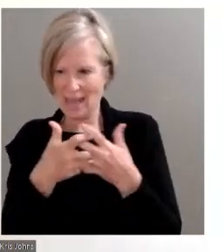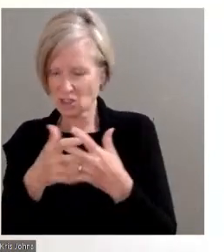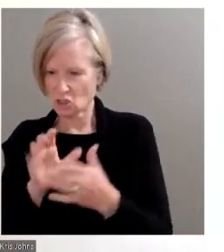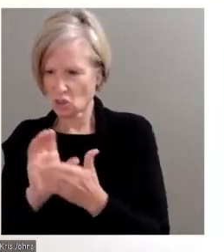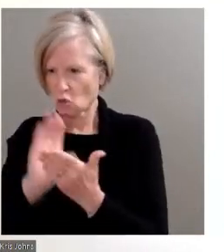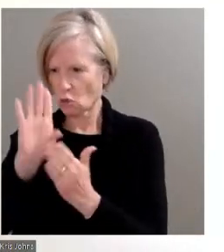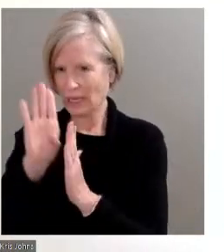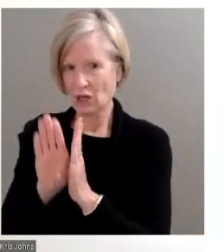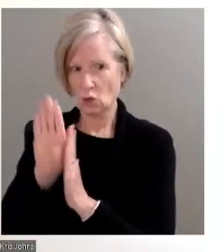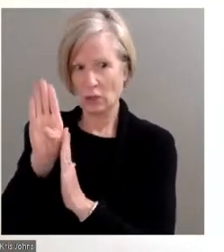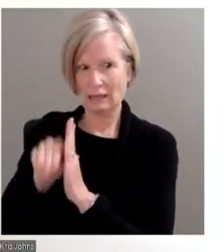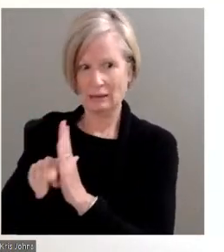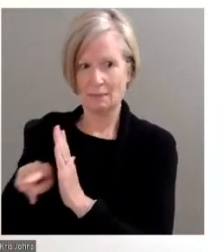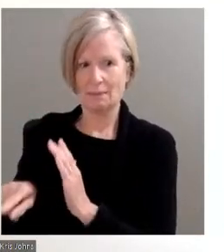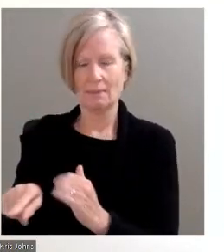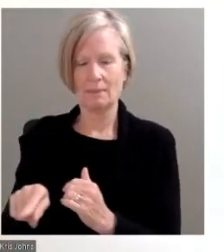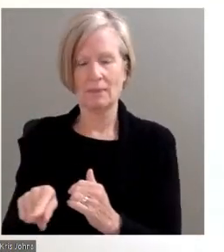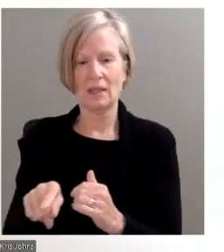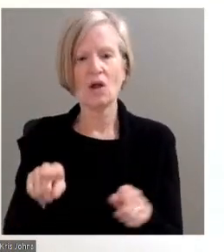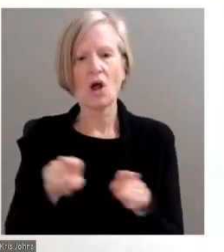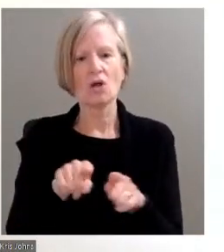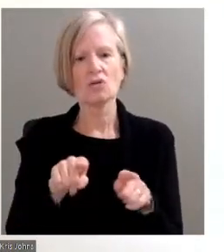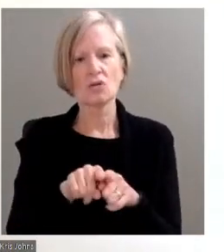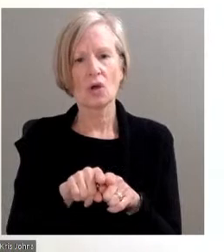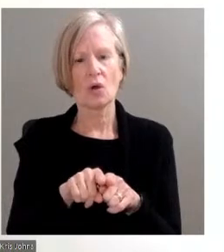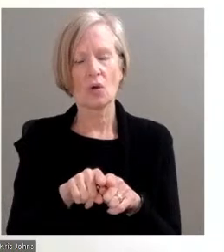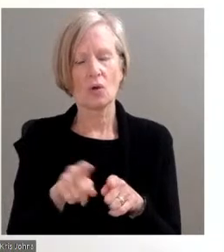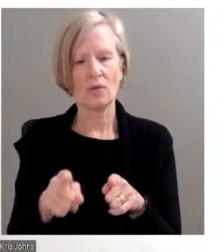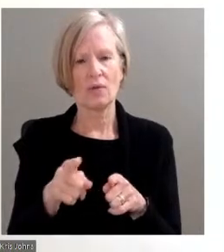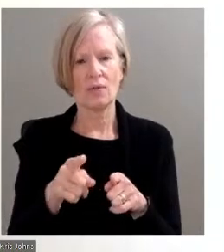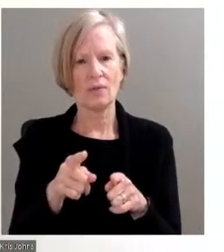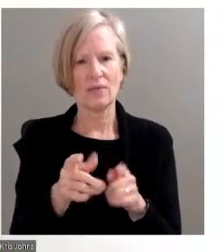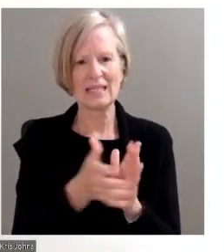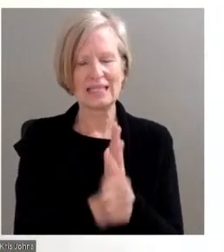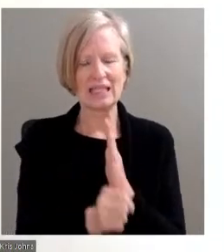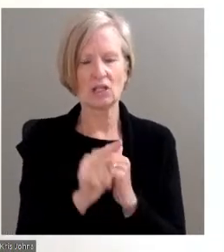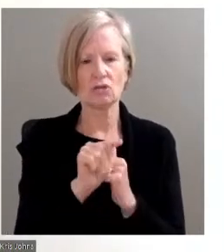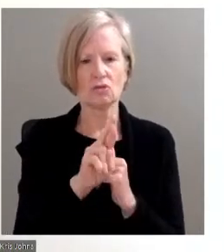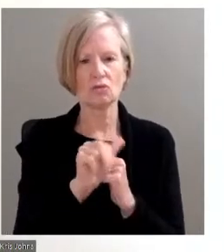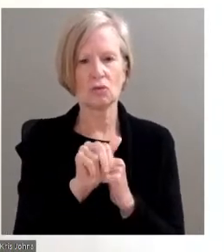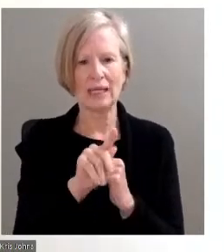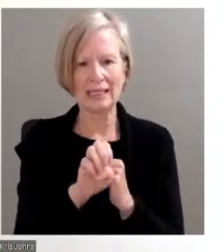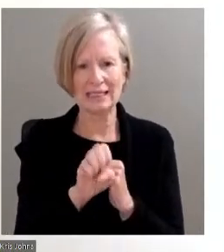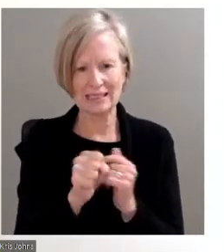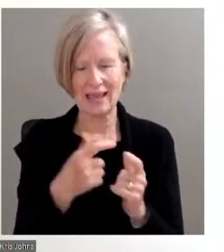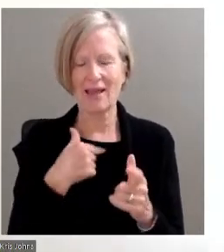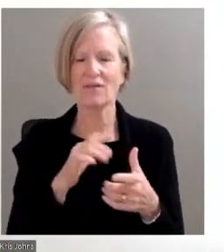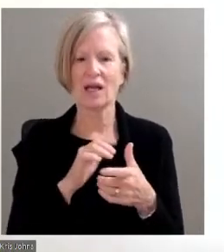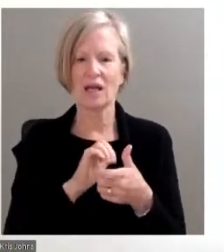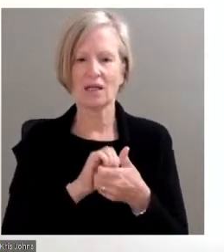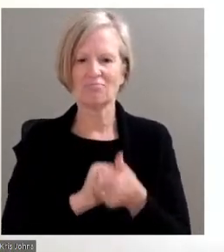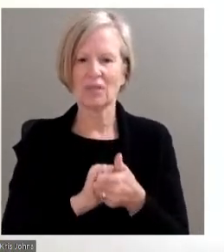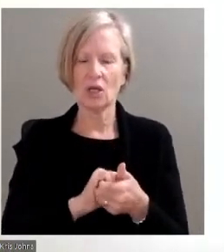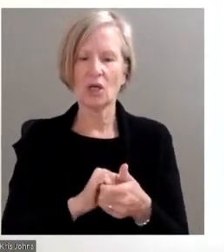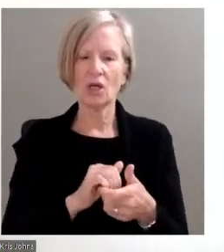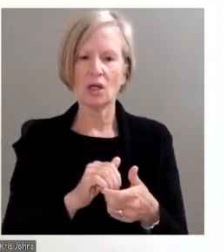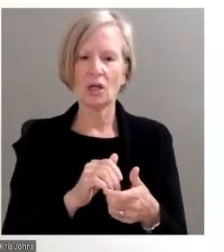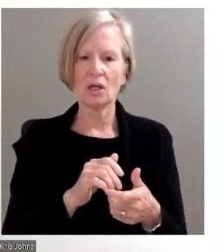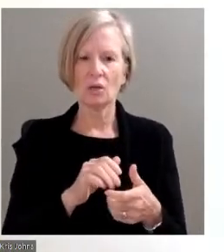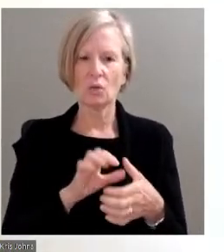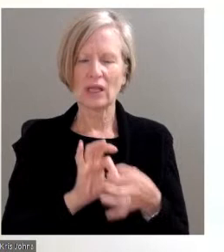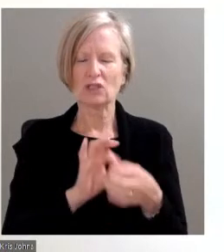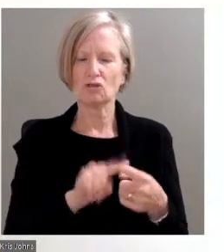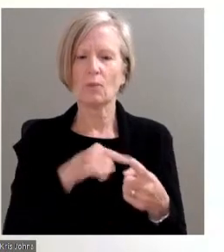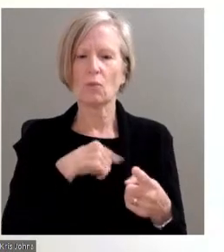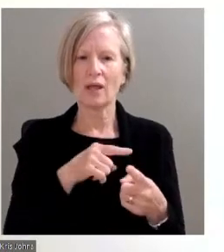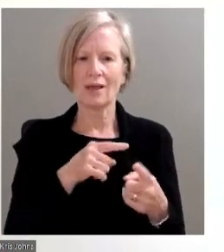also on the skilled trades, I have a close relationship with operating engineers and laborers, and both